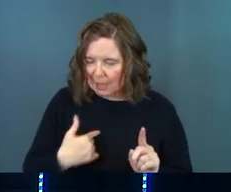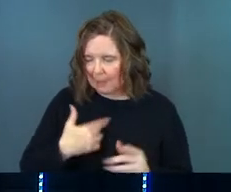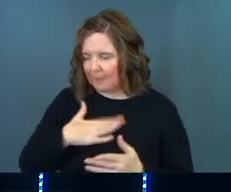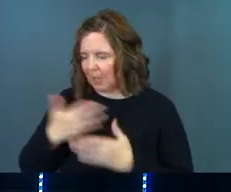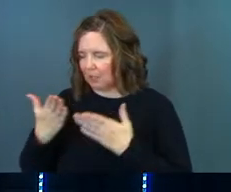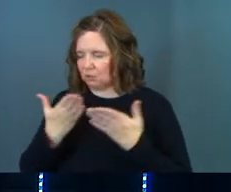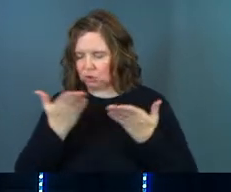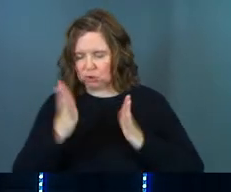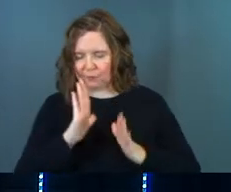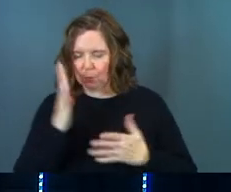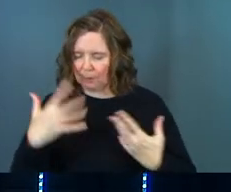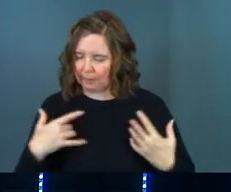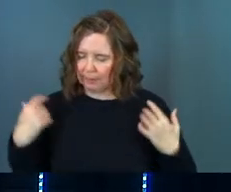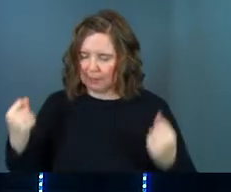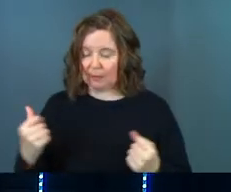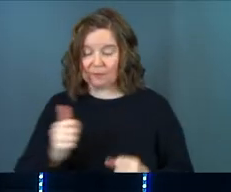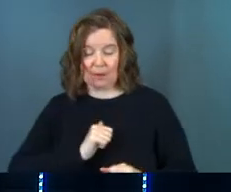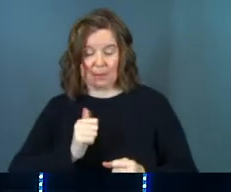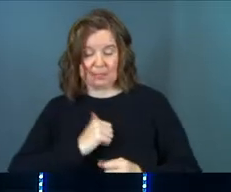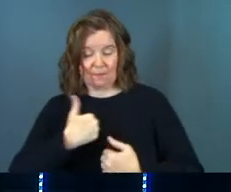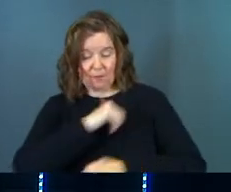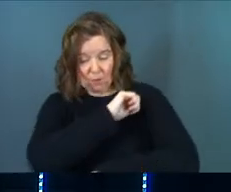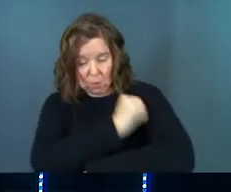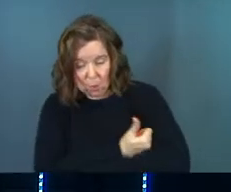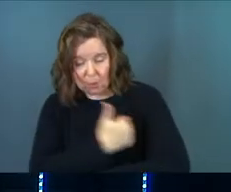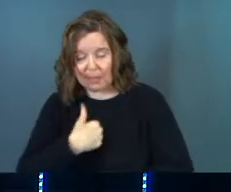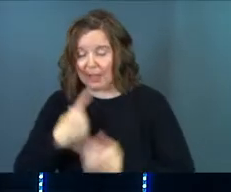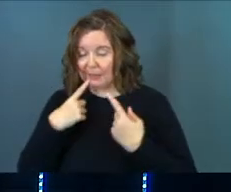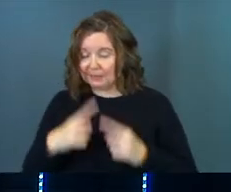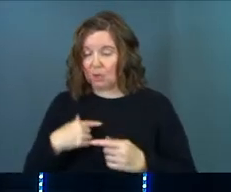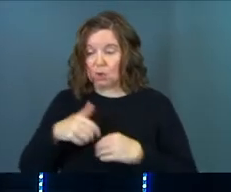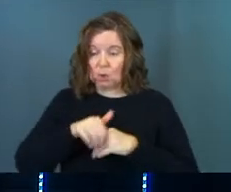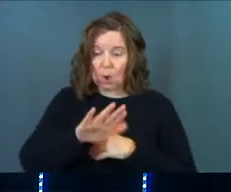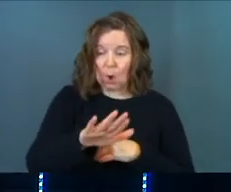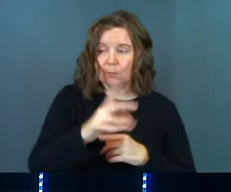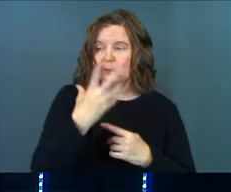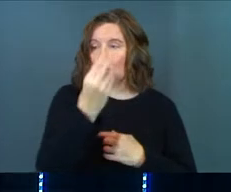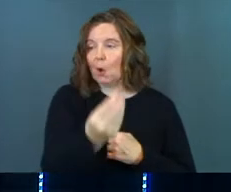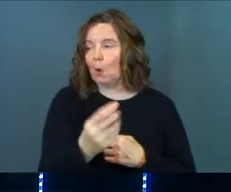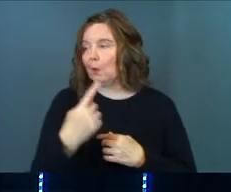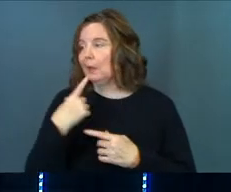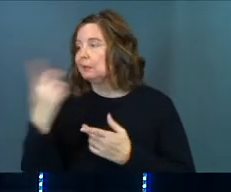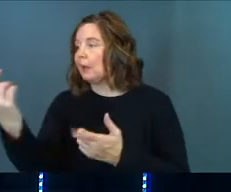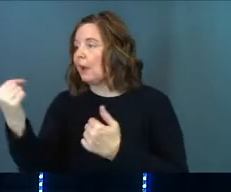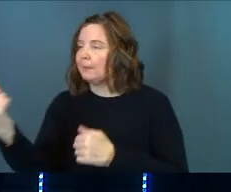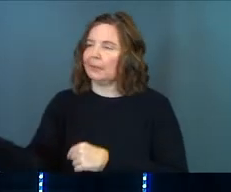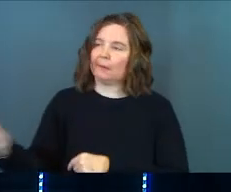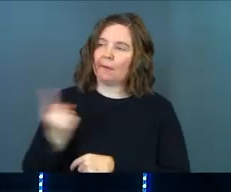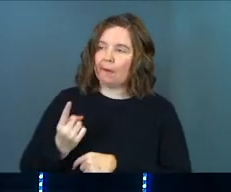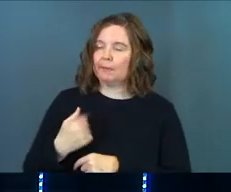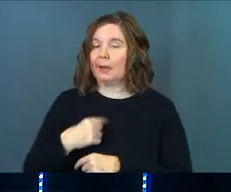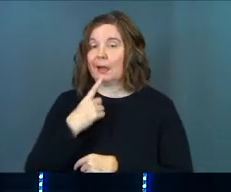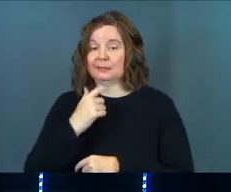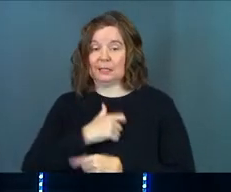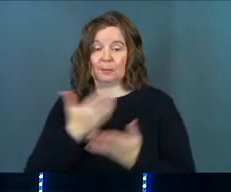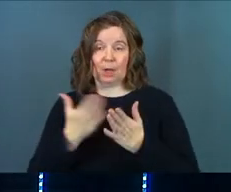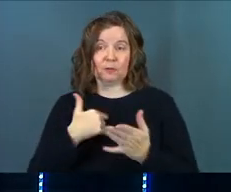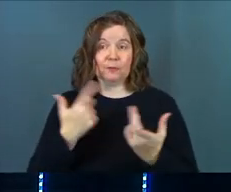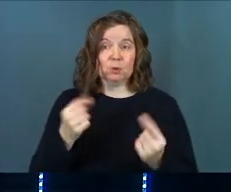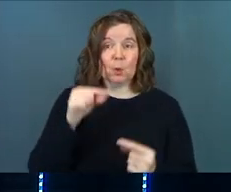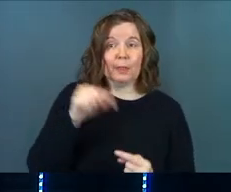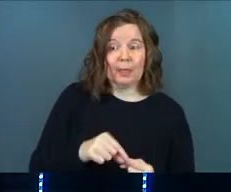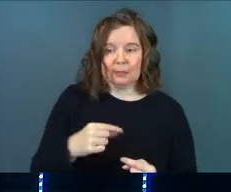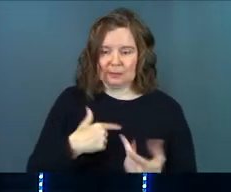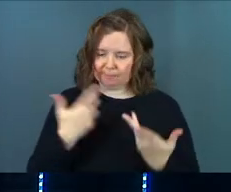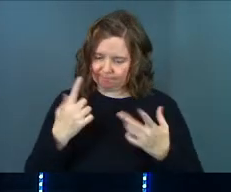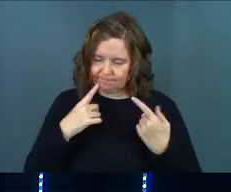a man under authority with soldiers under me. I tell this one, go, and he goes, and that one come, and he comes. I say to my servant, do